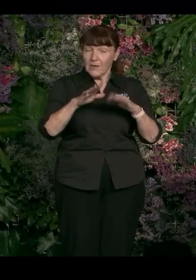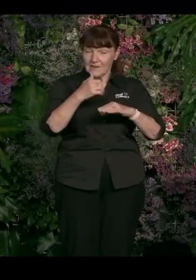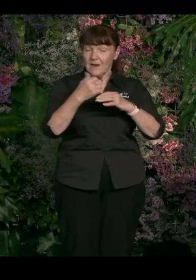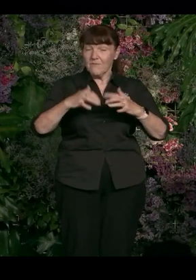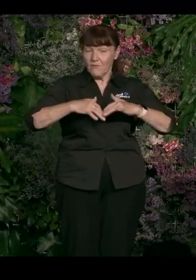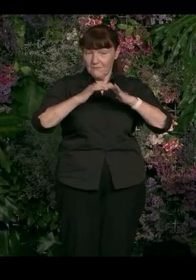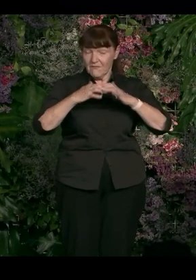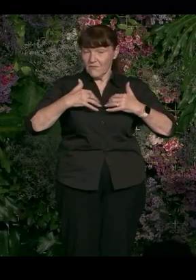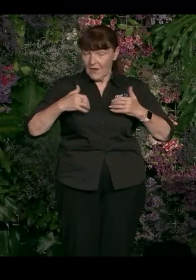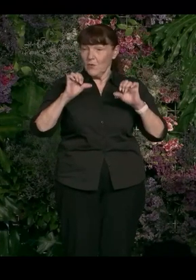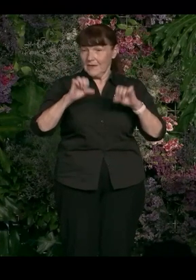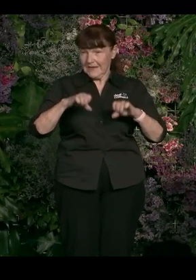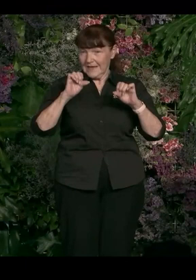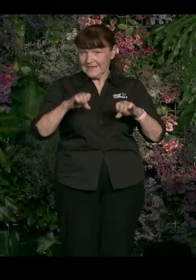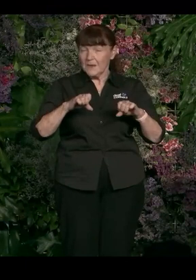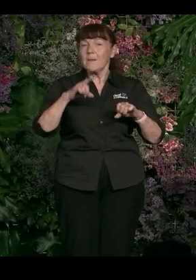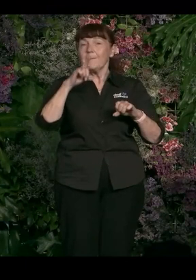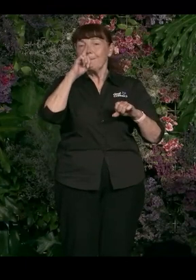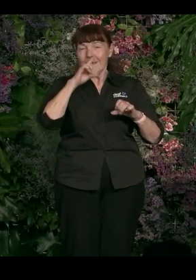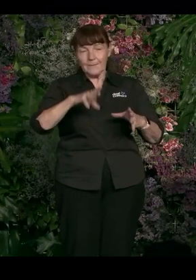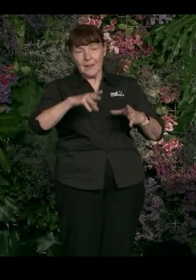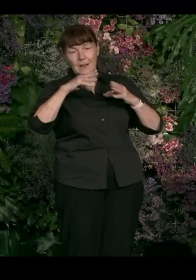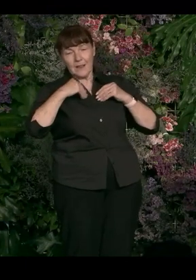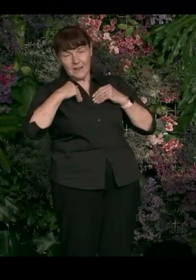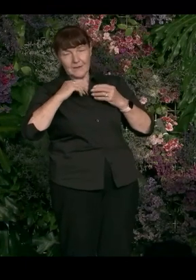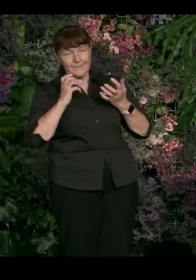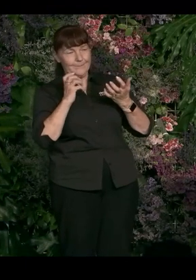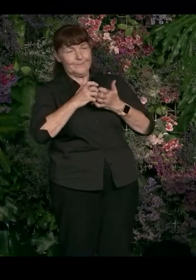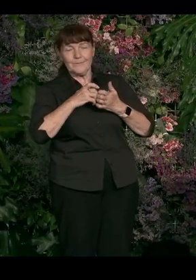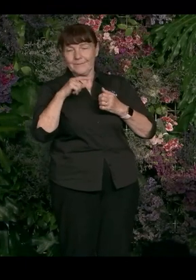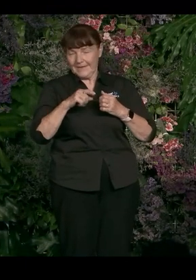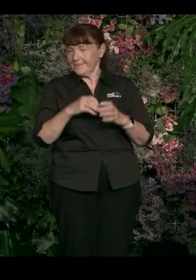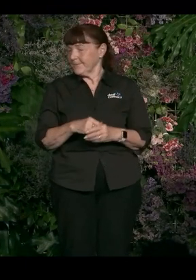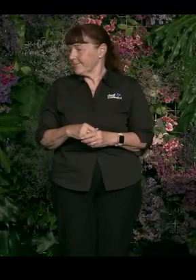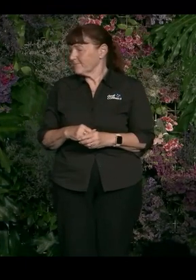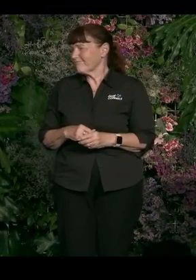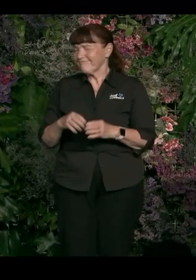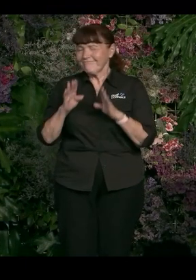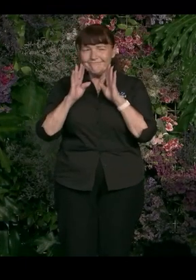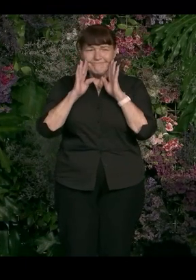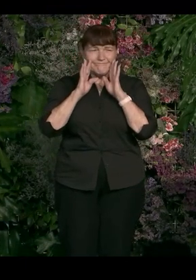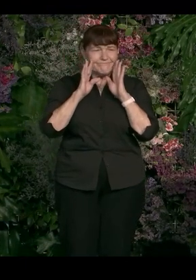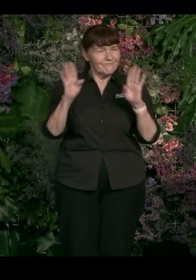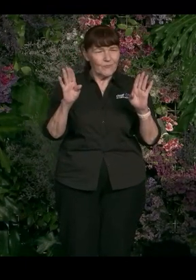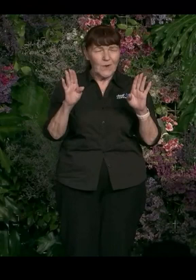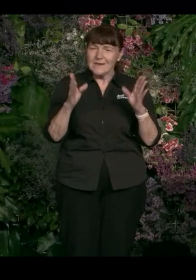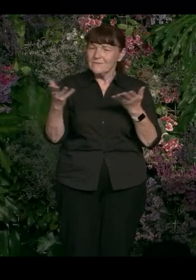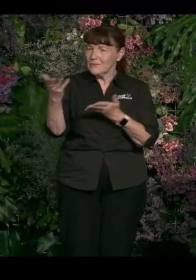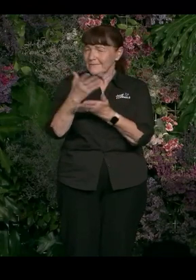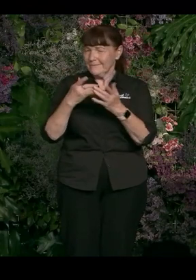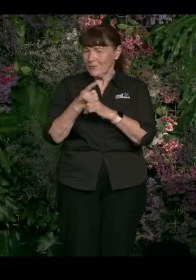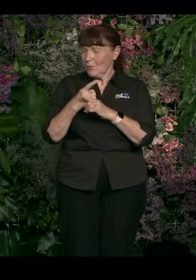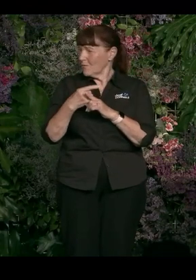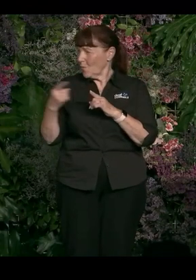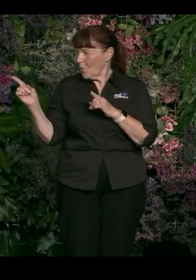but people use the framework. So, anyway, that was a wonderful insight from you all.